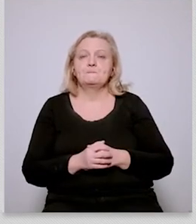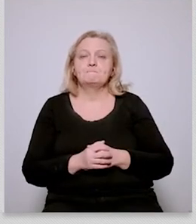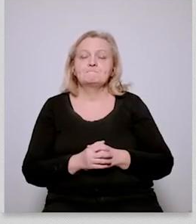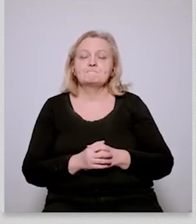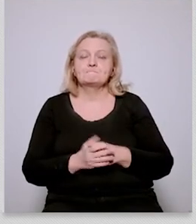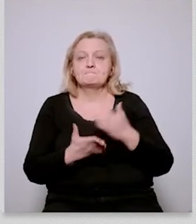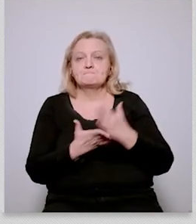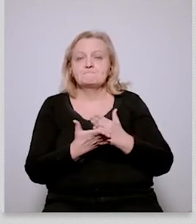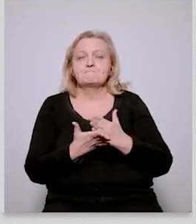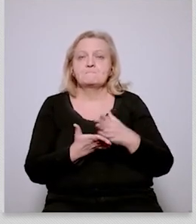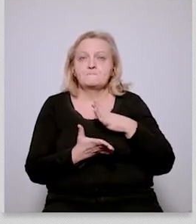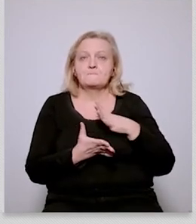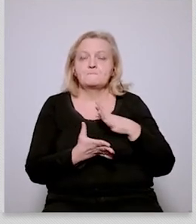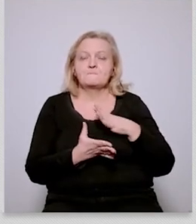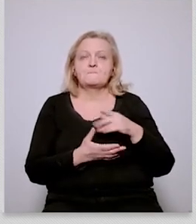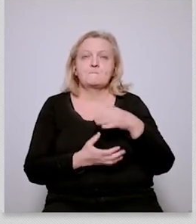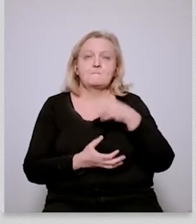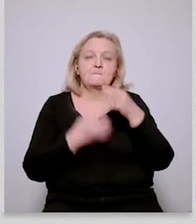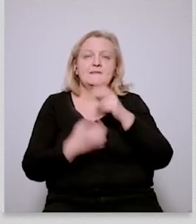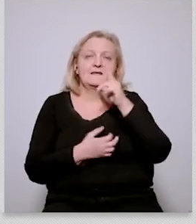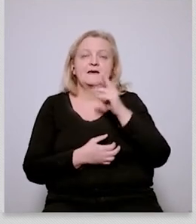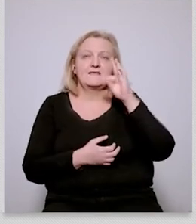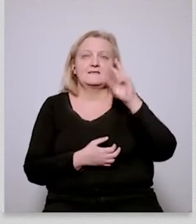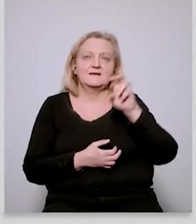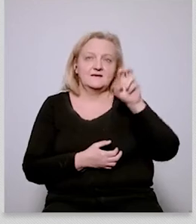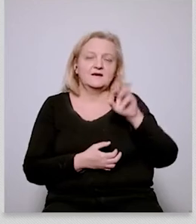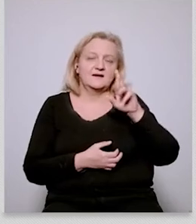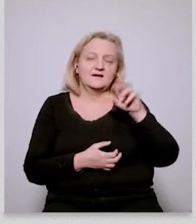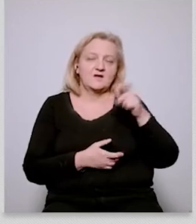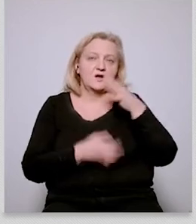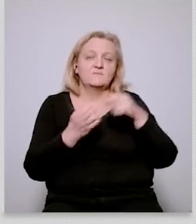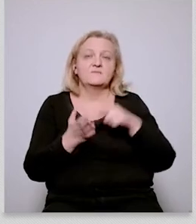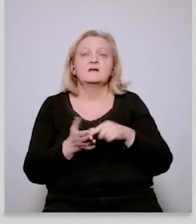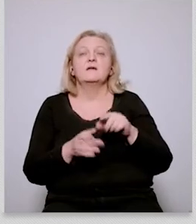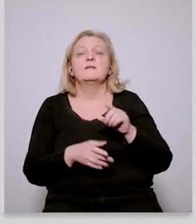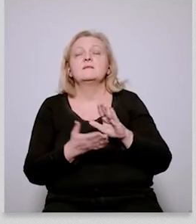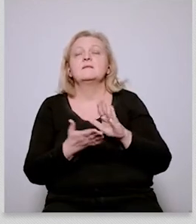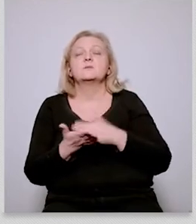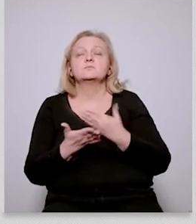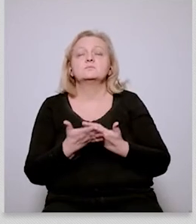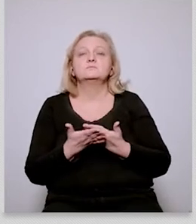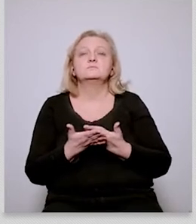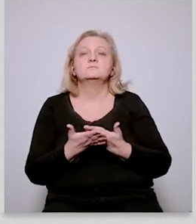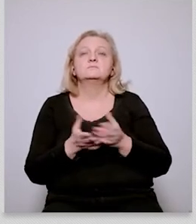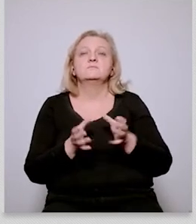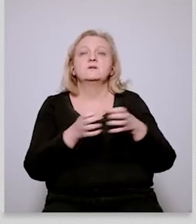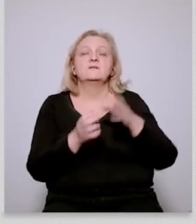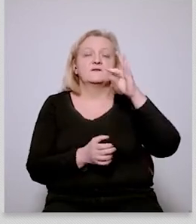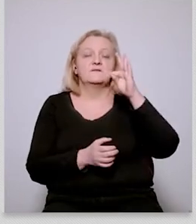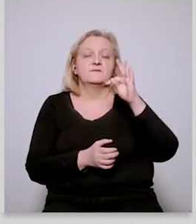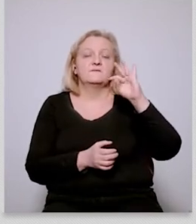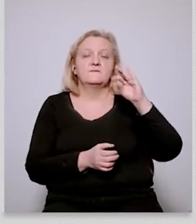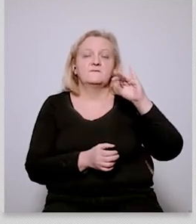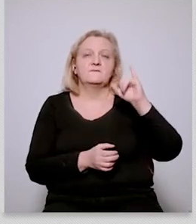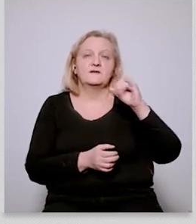implementation of the fit for 55 package on the taxonomy and is it a natural